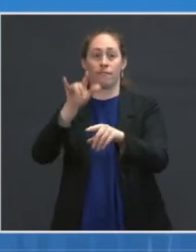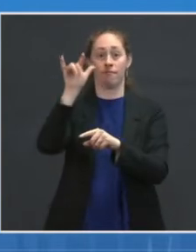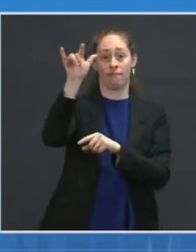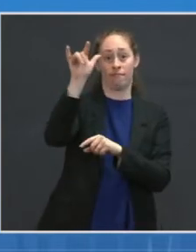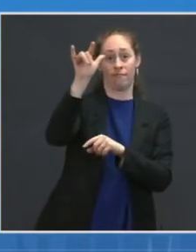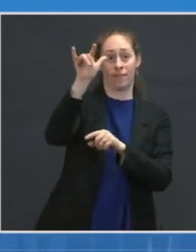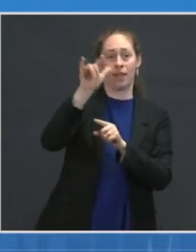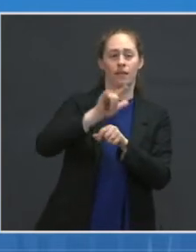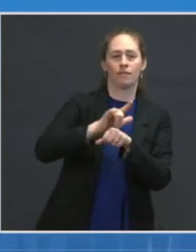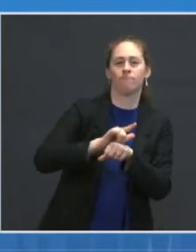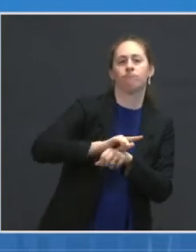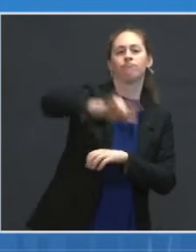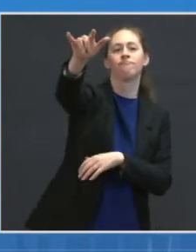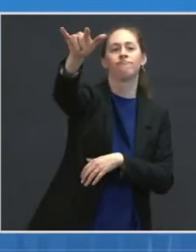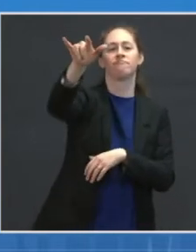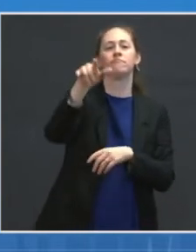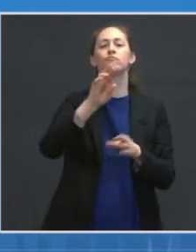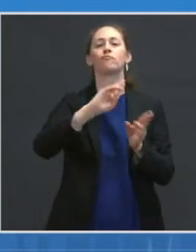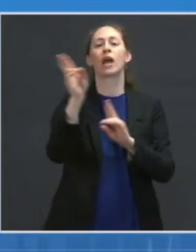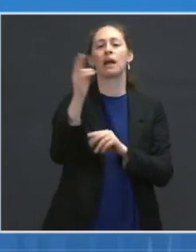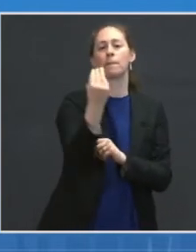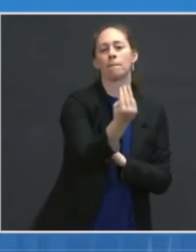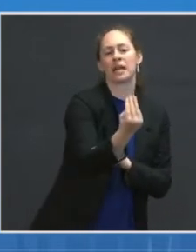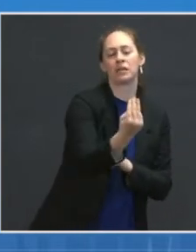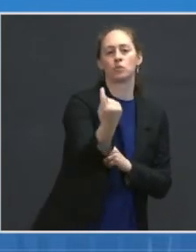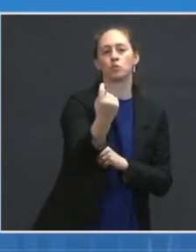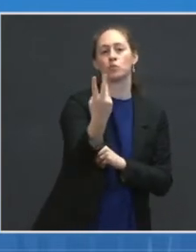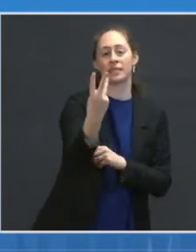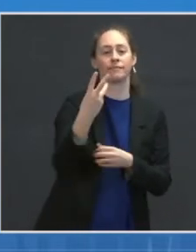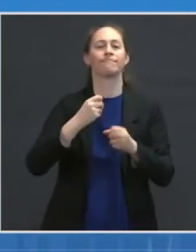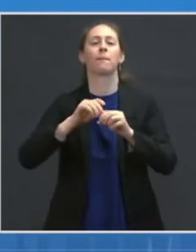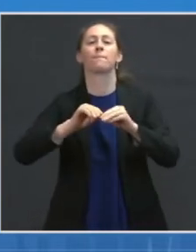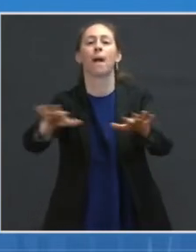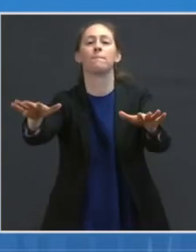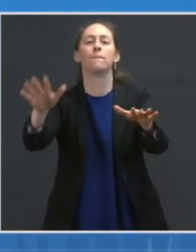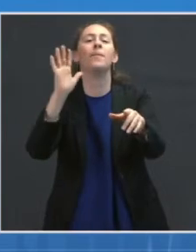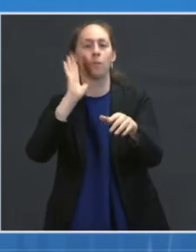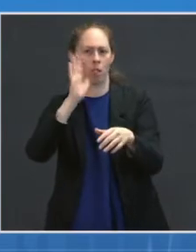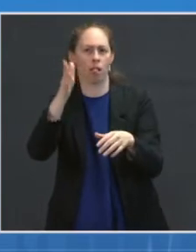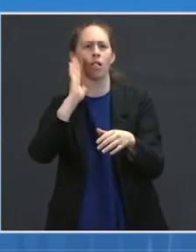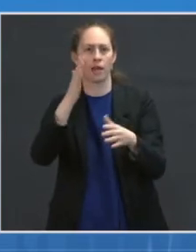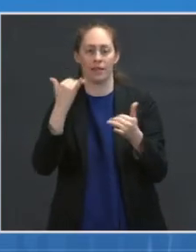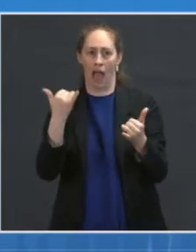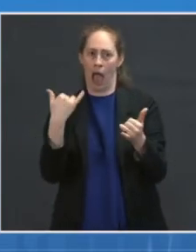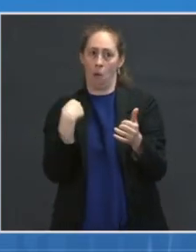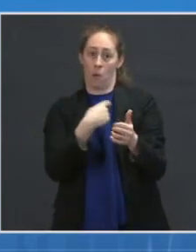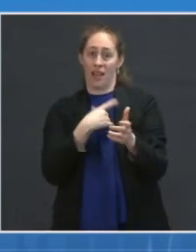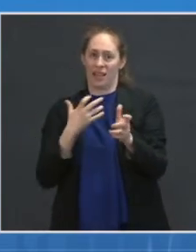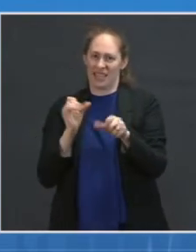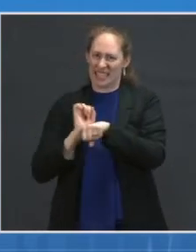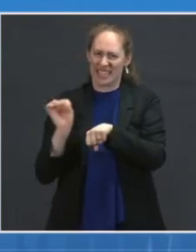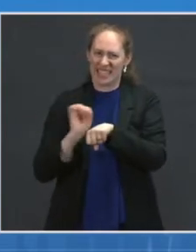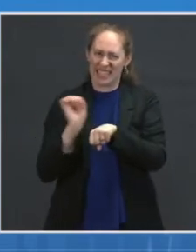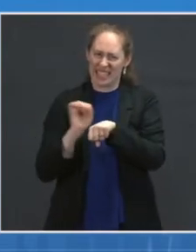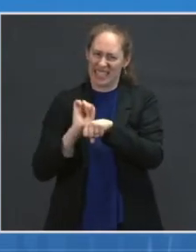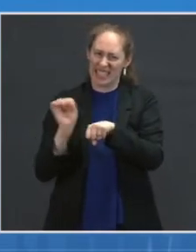As we get back on track, we're asking states, sites, and ventilators